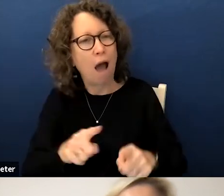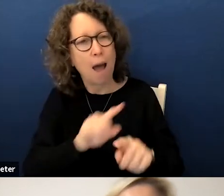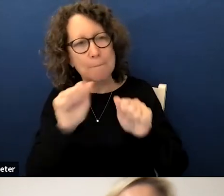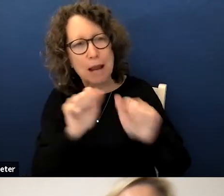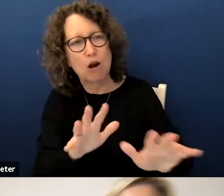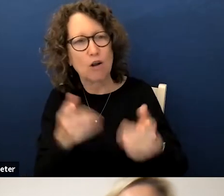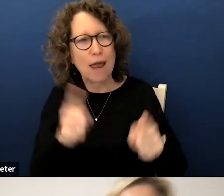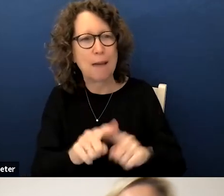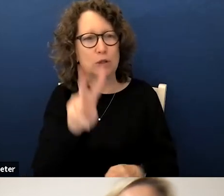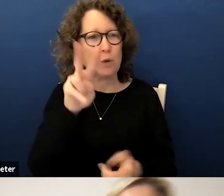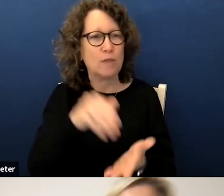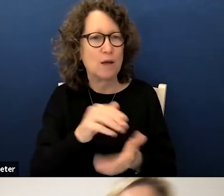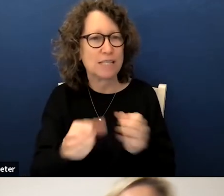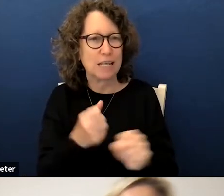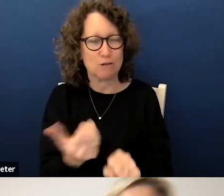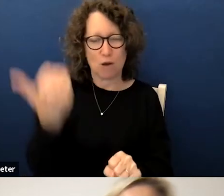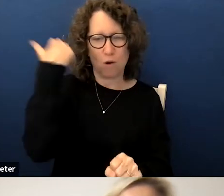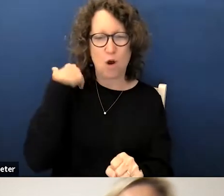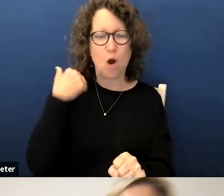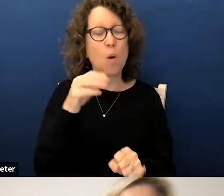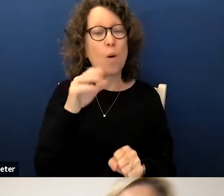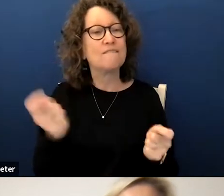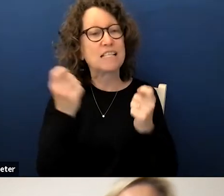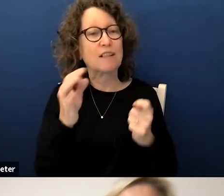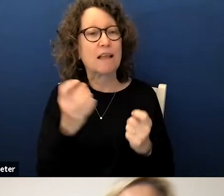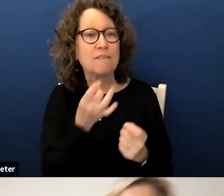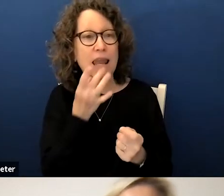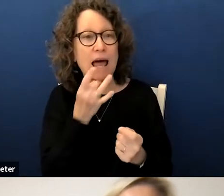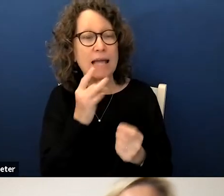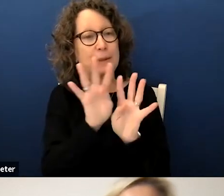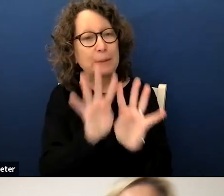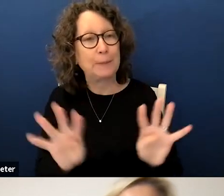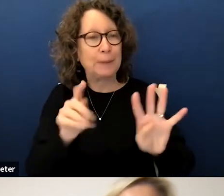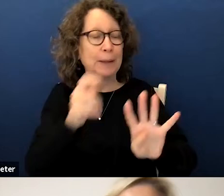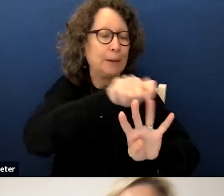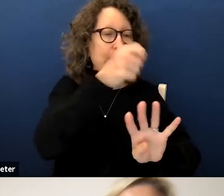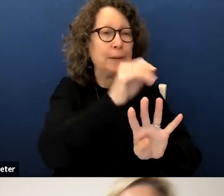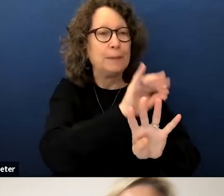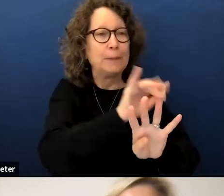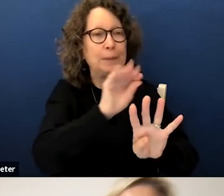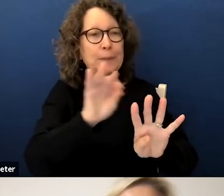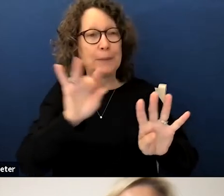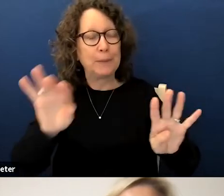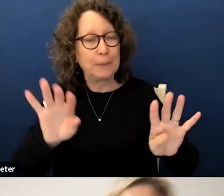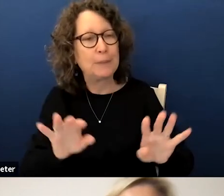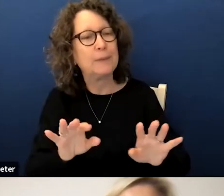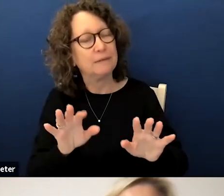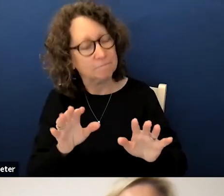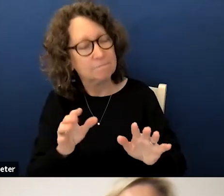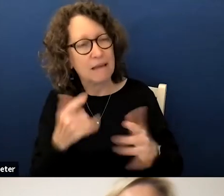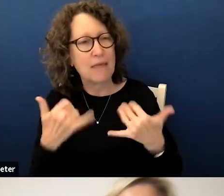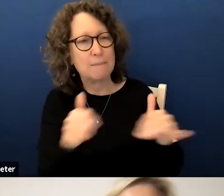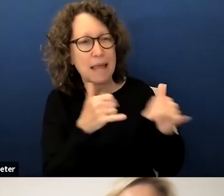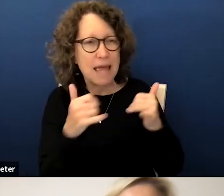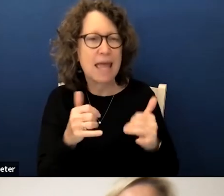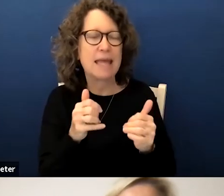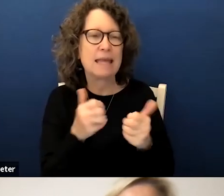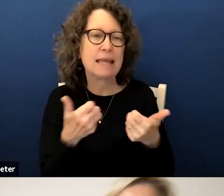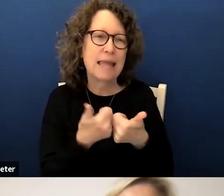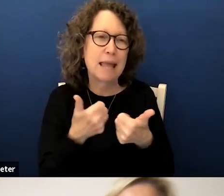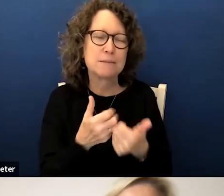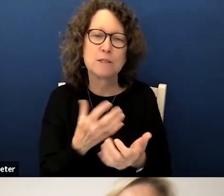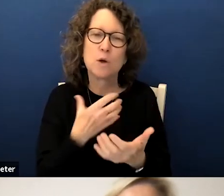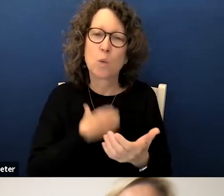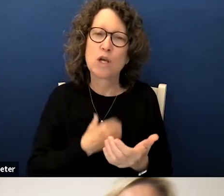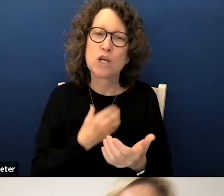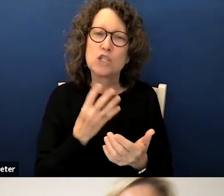during this festival of lights families like the menorah recite blessings and enjoy symbolic games i'd like to wish our jewish